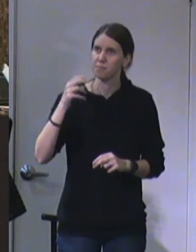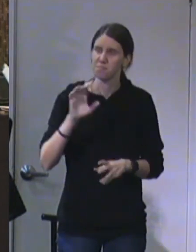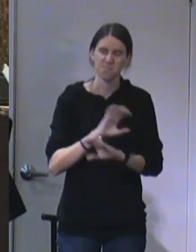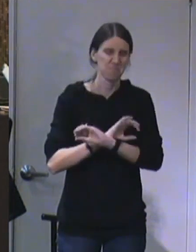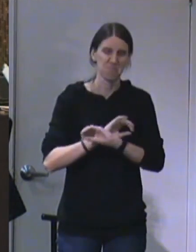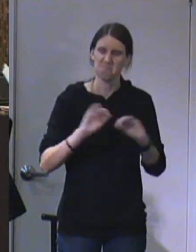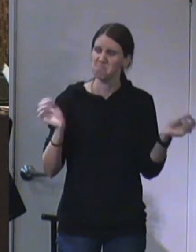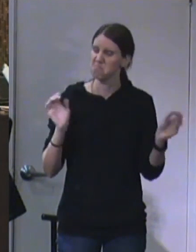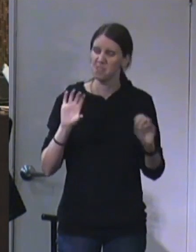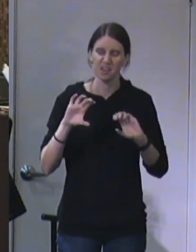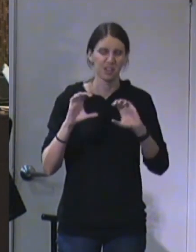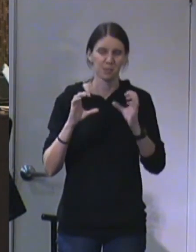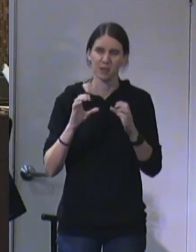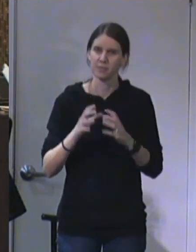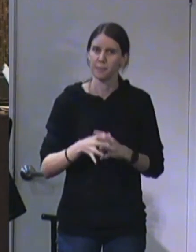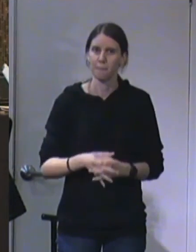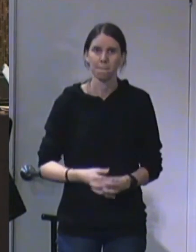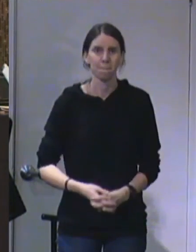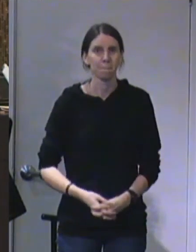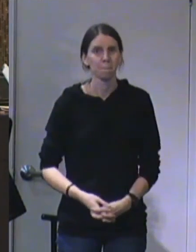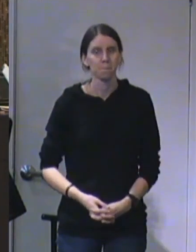there is nothing that compares.